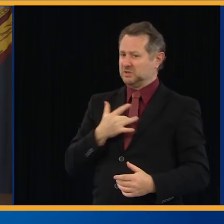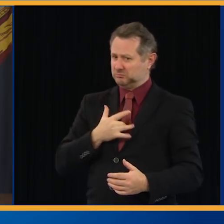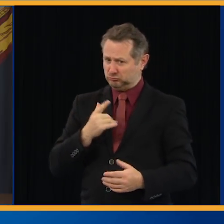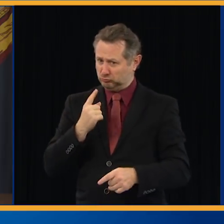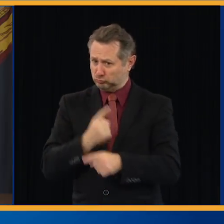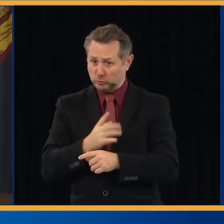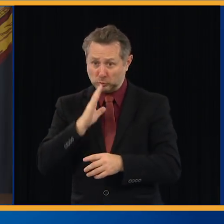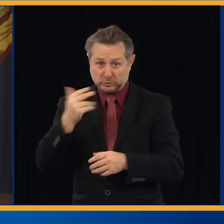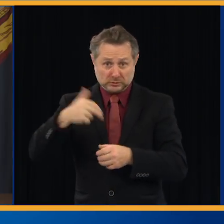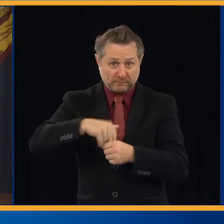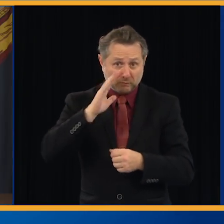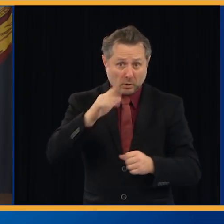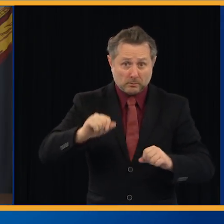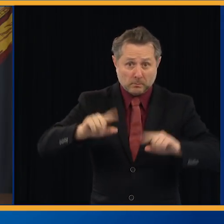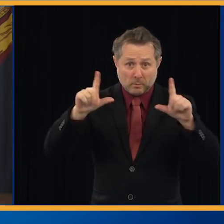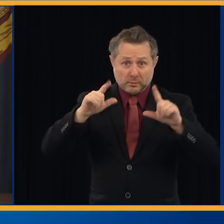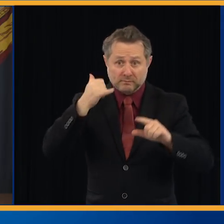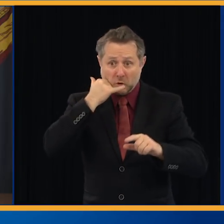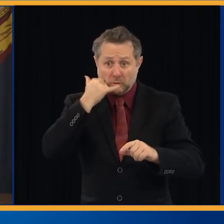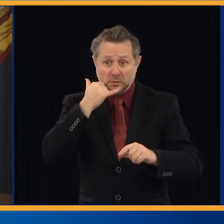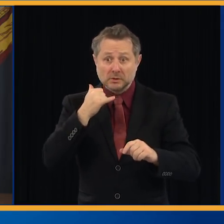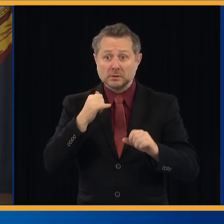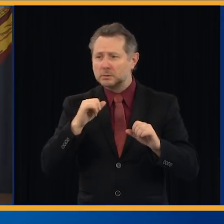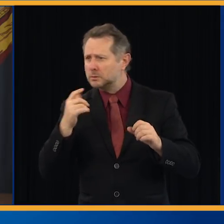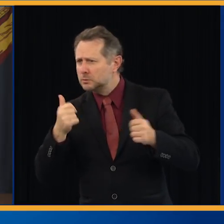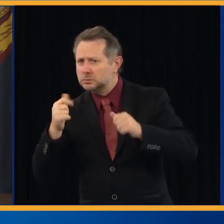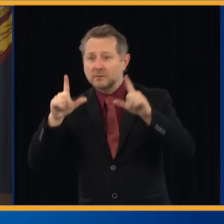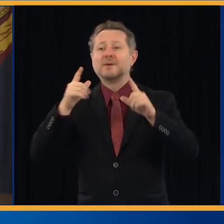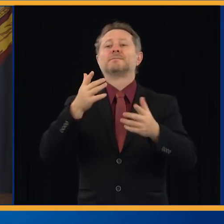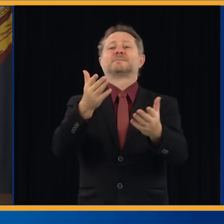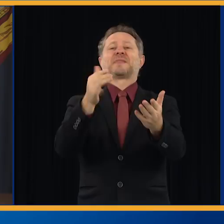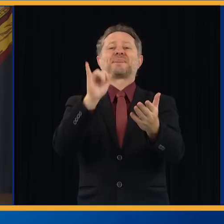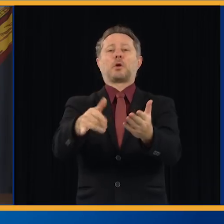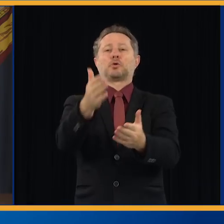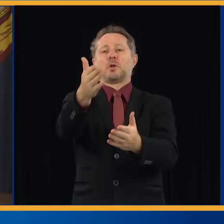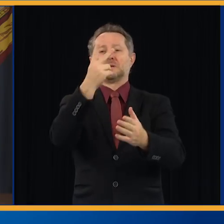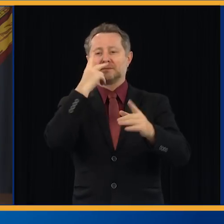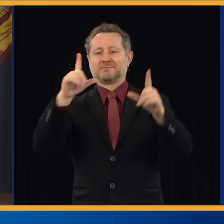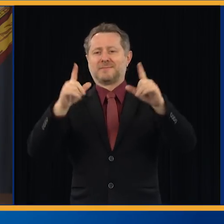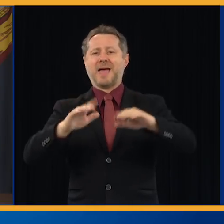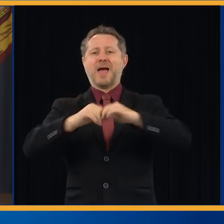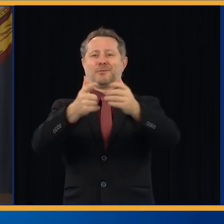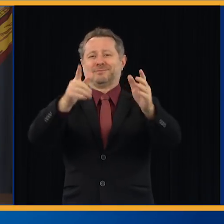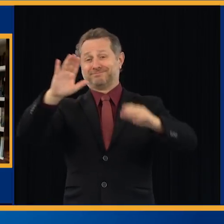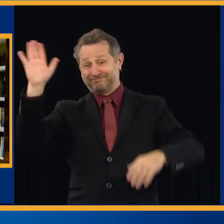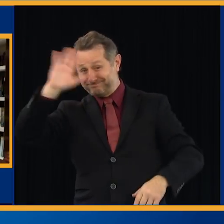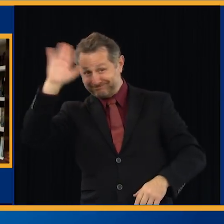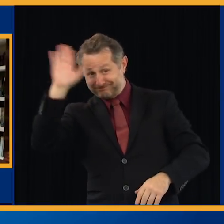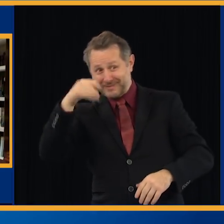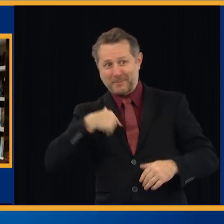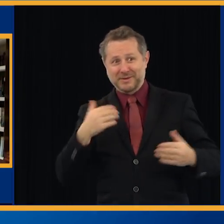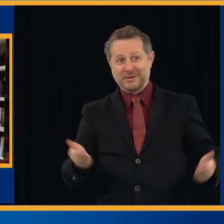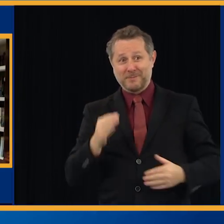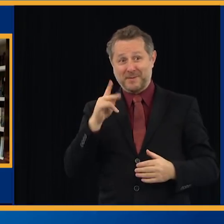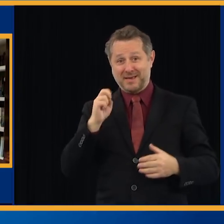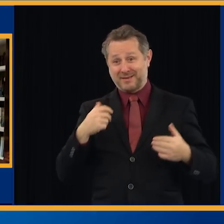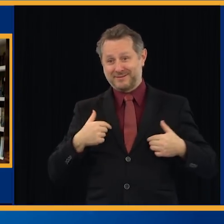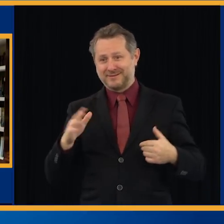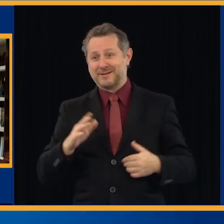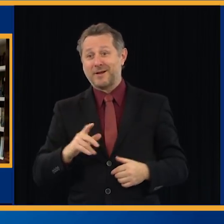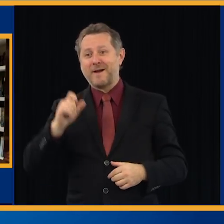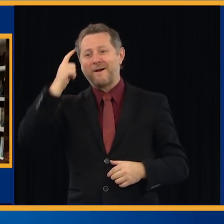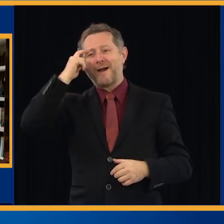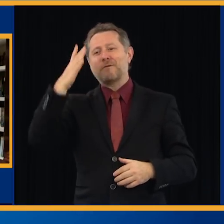or some technological means. There he is. How are you, Mayor Mike? here. Governor, I'm